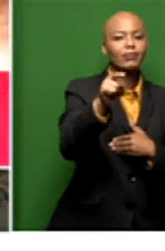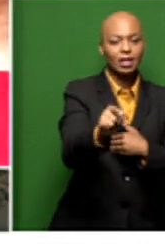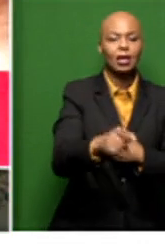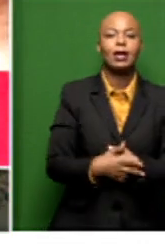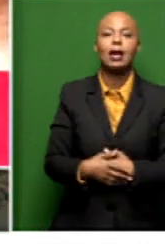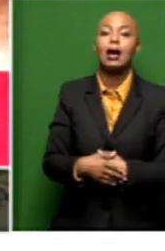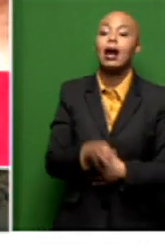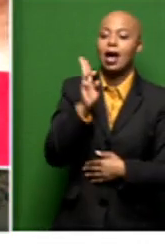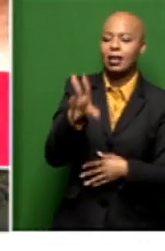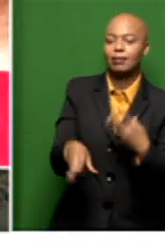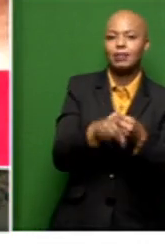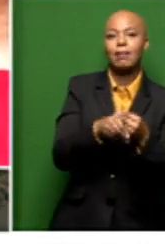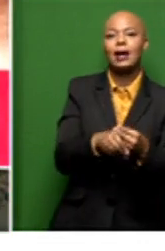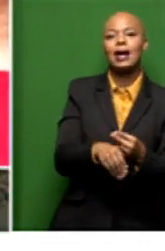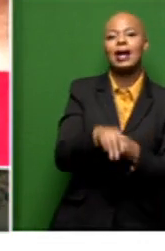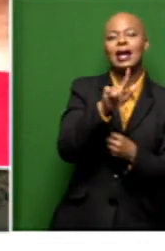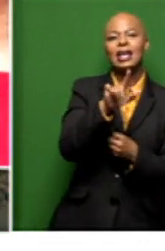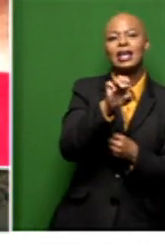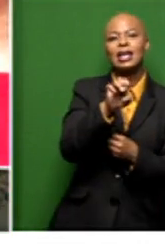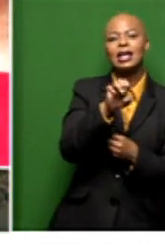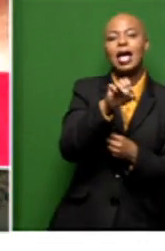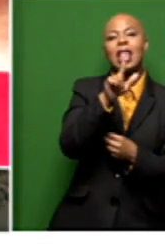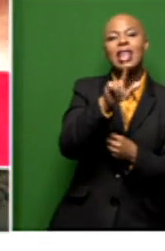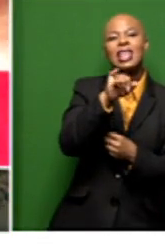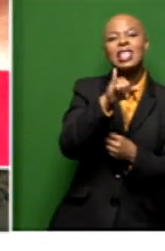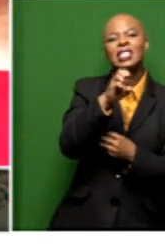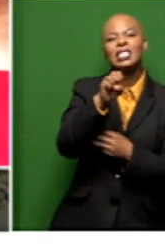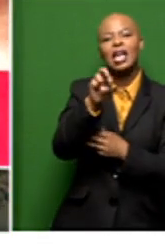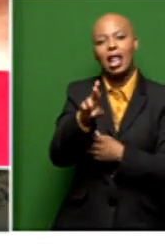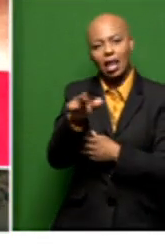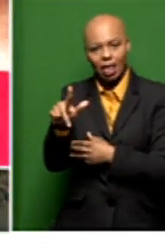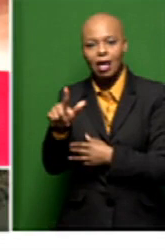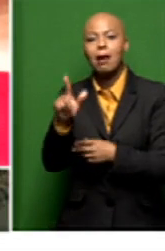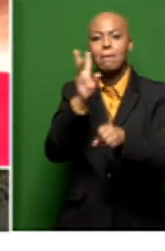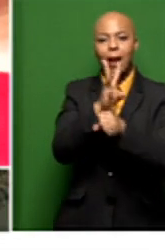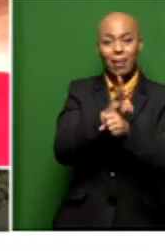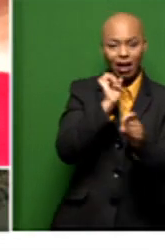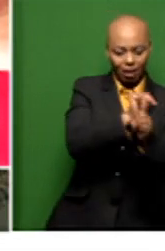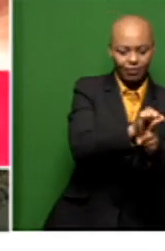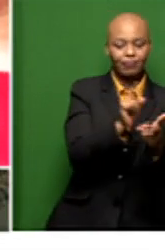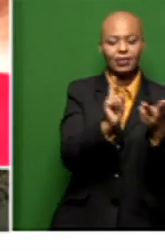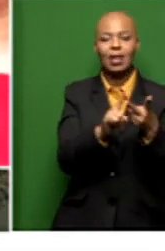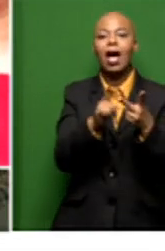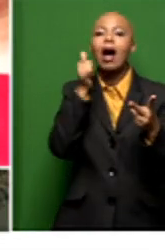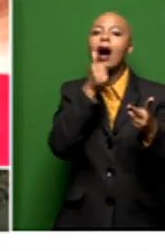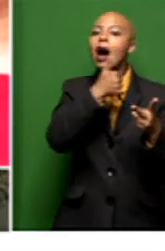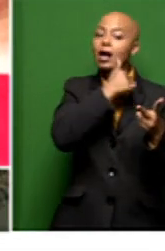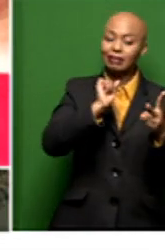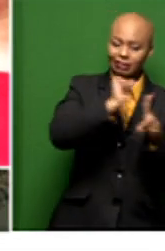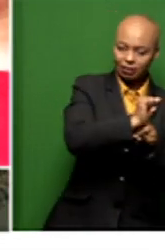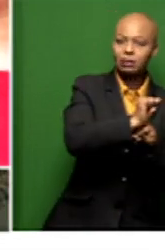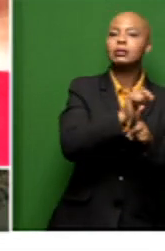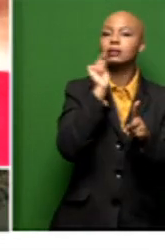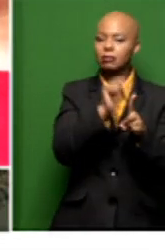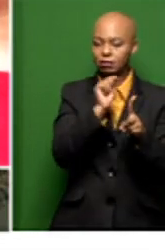are interviewing Liesl's mom and aunt who both work there and a couple of the other aunties who also work there who